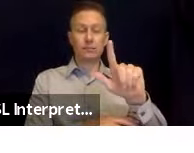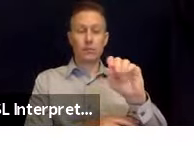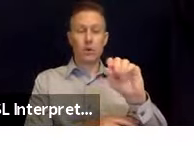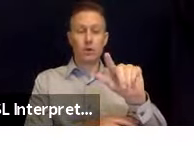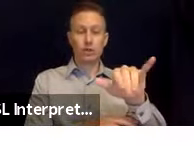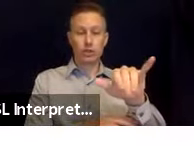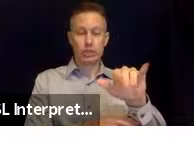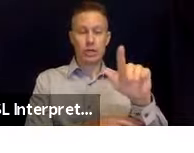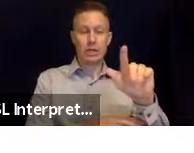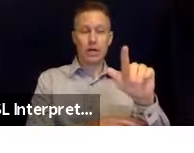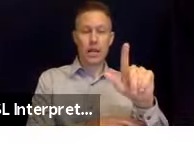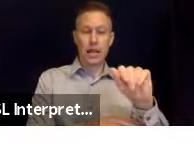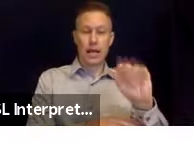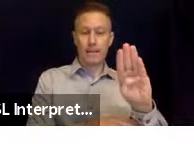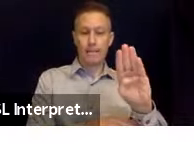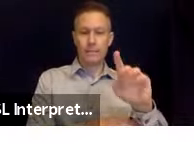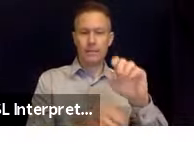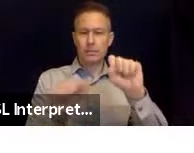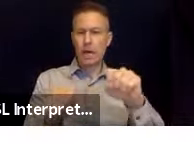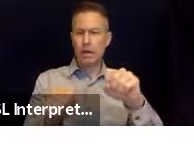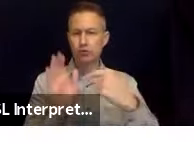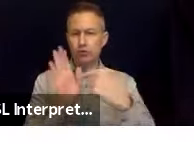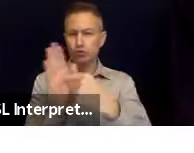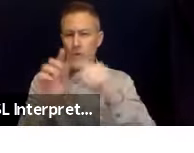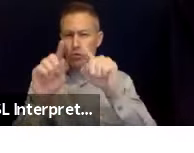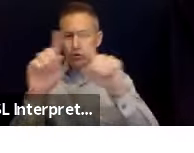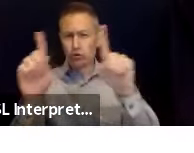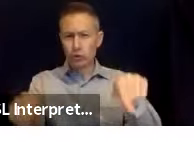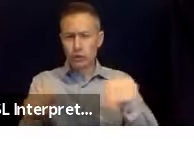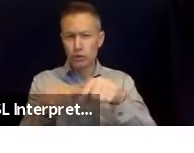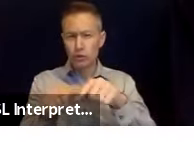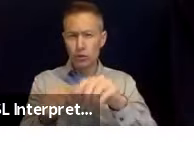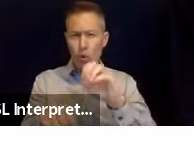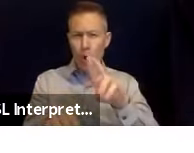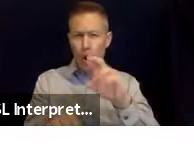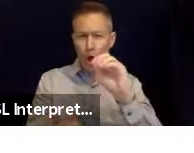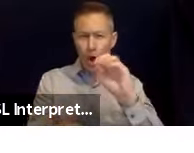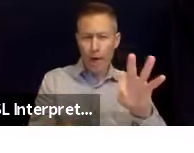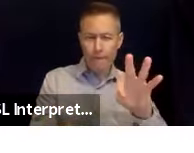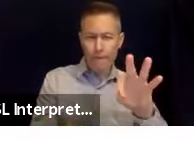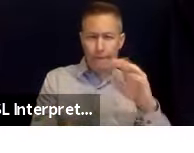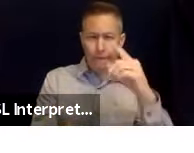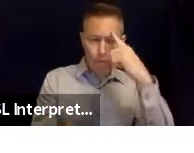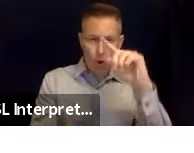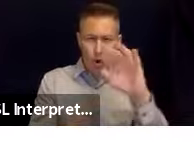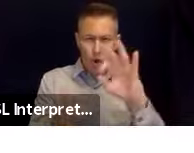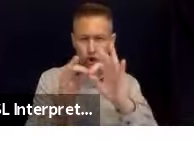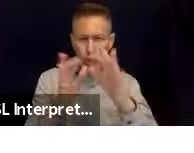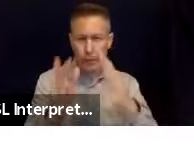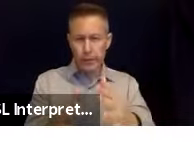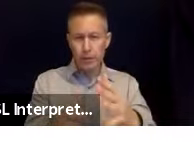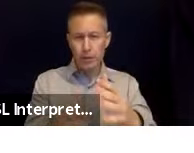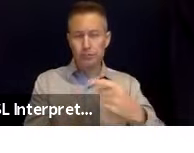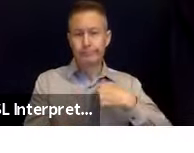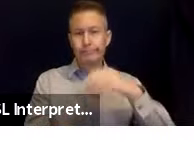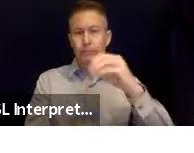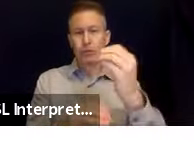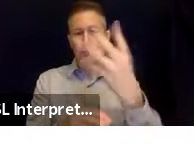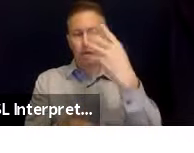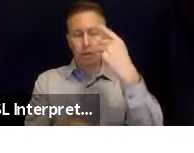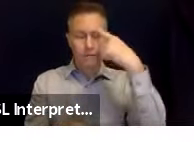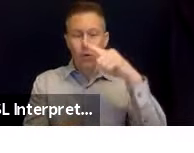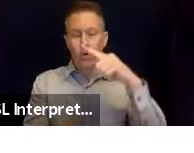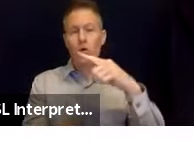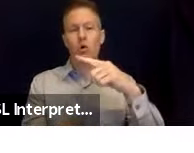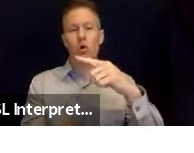your camera be off to allow the interpreter to be seen? Yeah, I just turned it on to say hello and introduce myself,